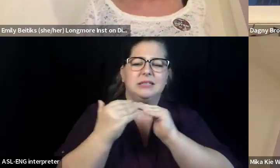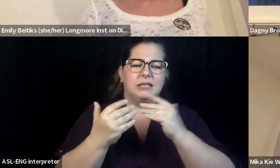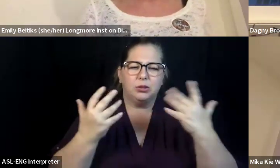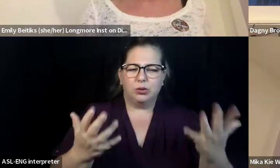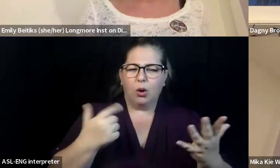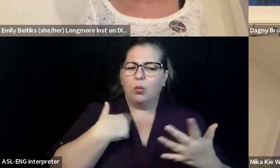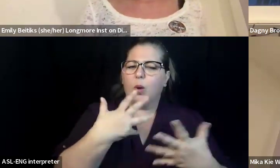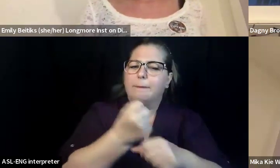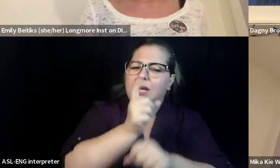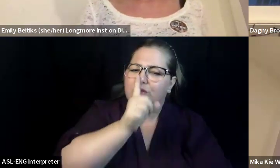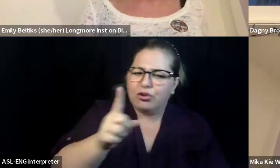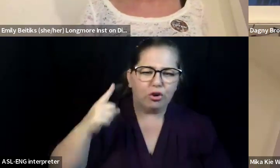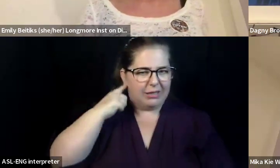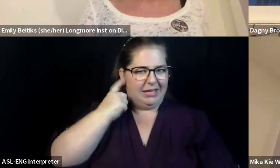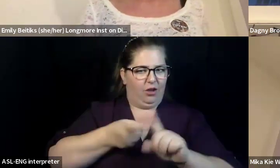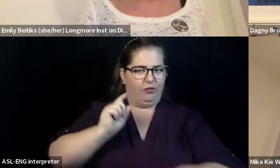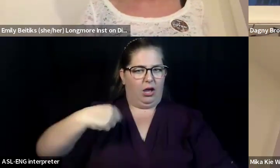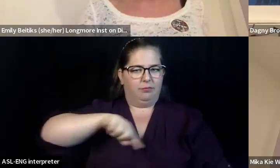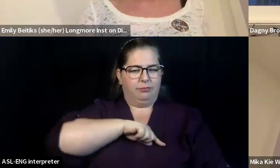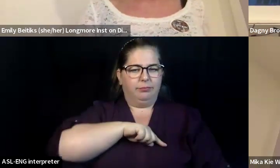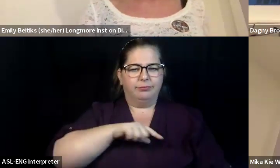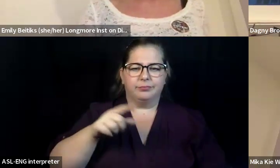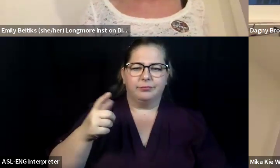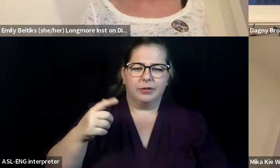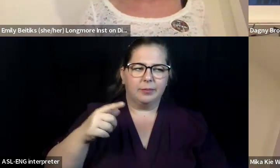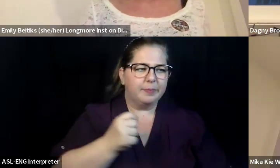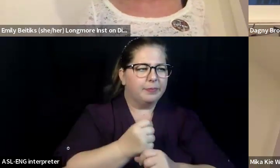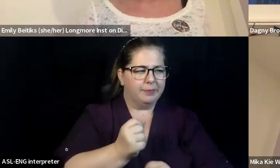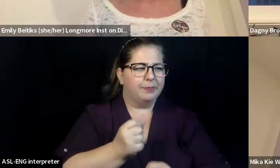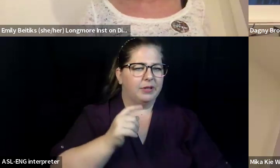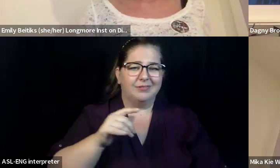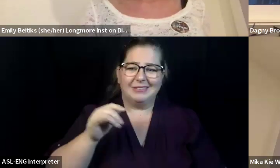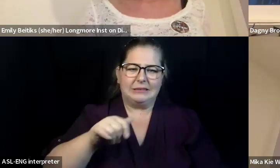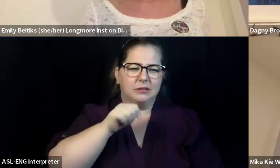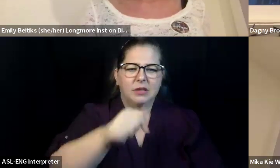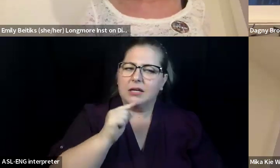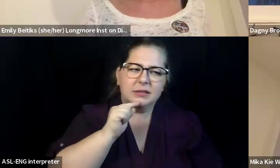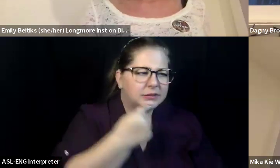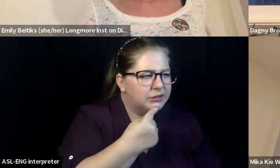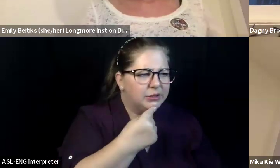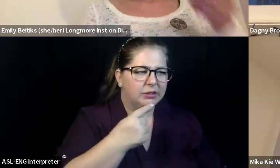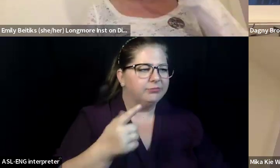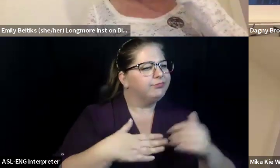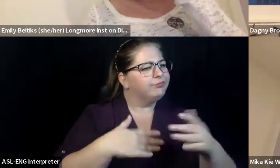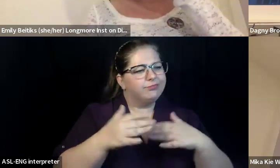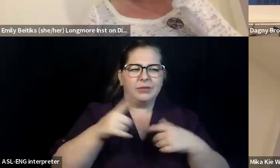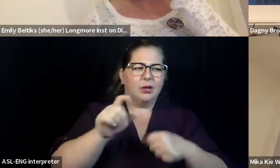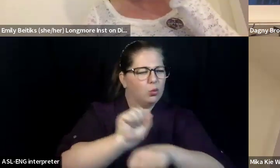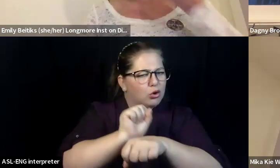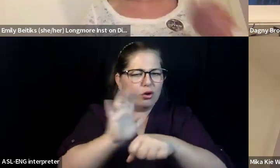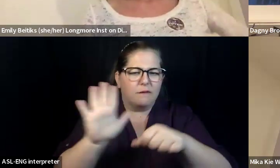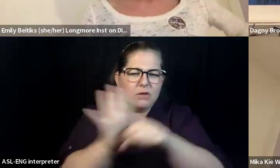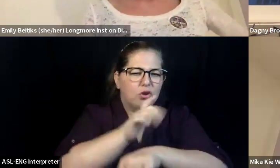community to those of us that are not severely disabled, that can work full time. And there are actually a lot of us who are severely